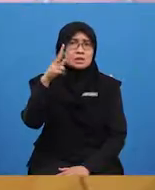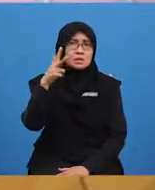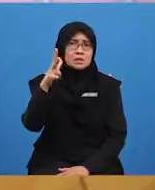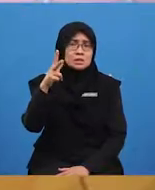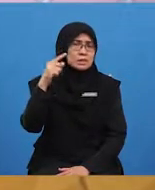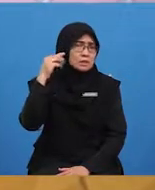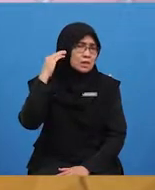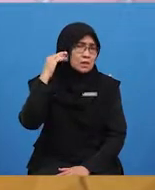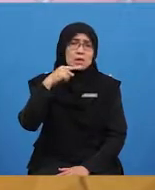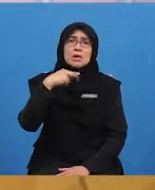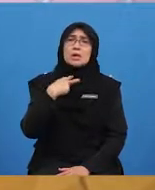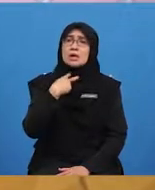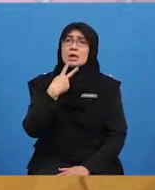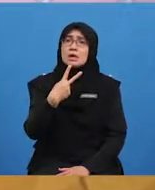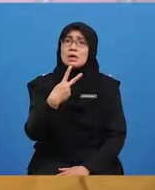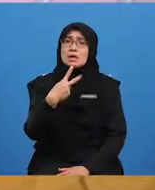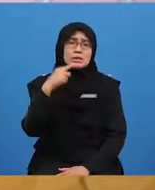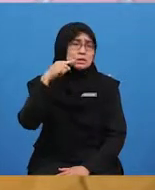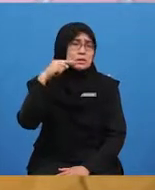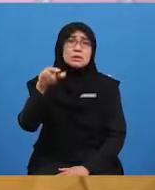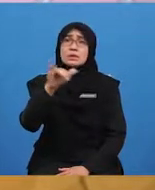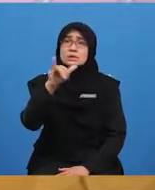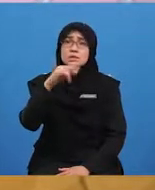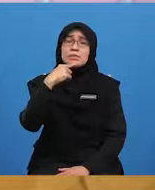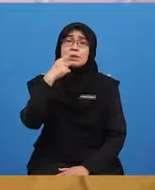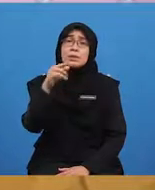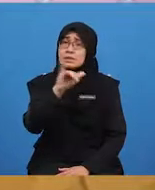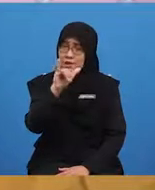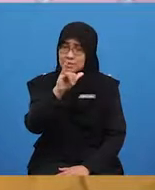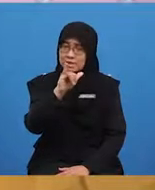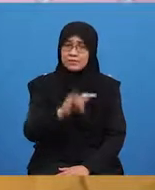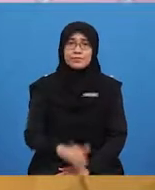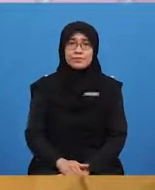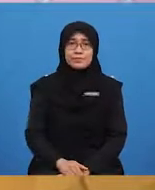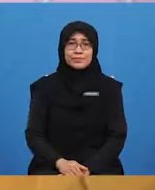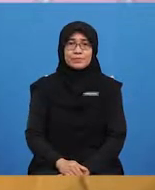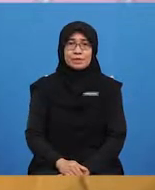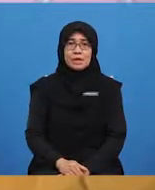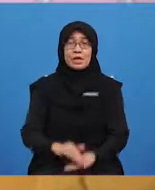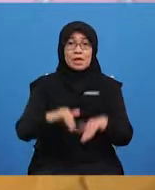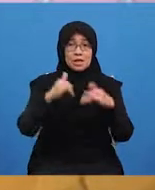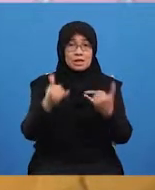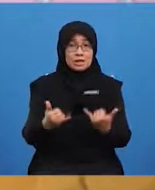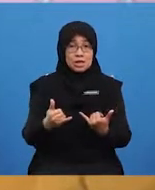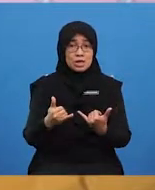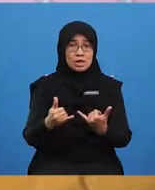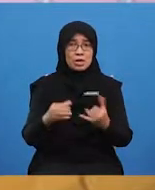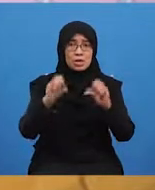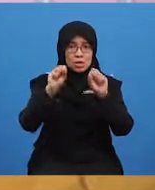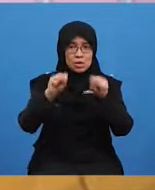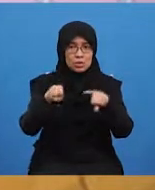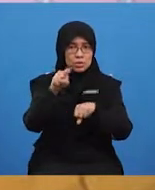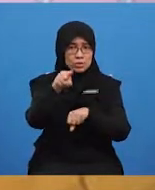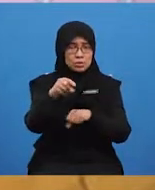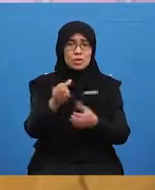You're funny, YOLO. By the way, boys and girls, could you help me to get 13